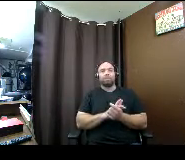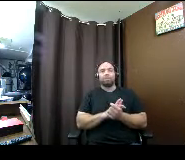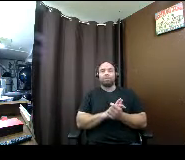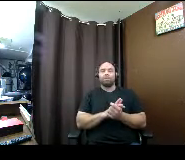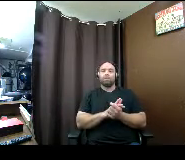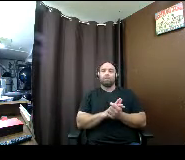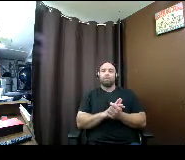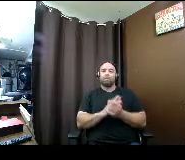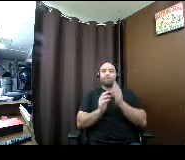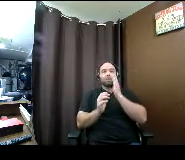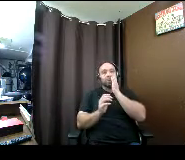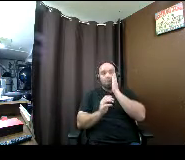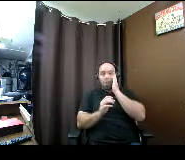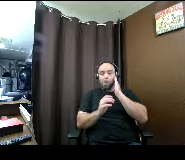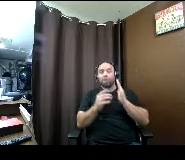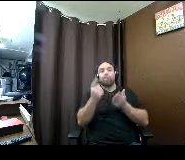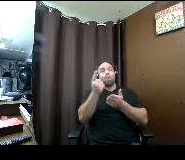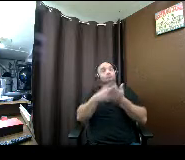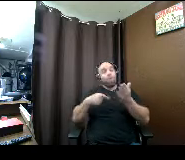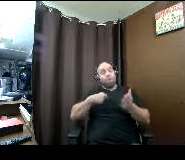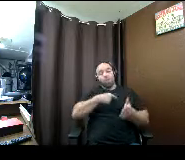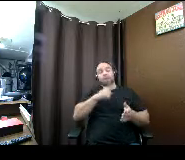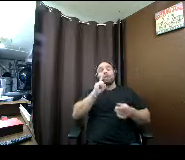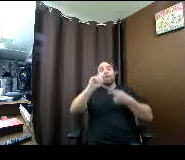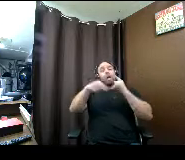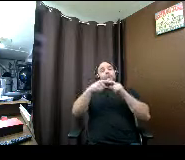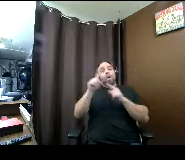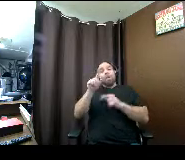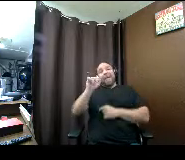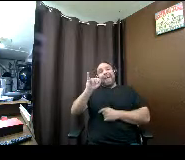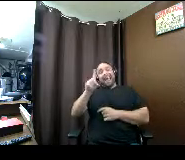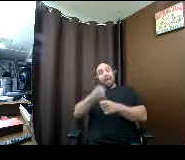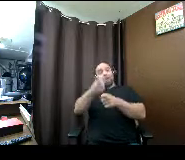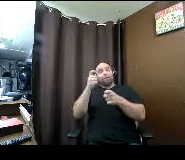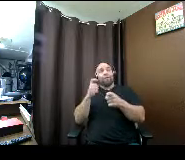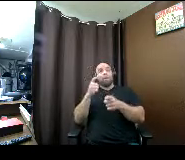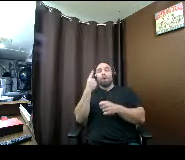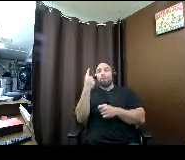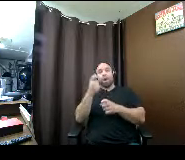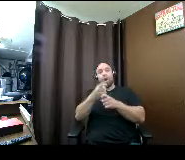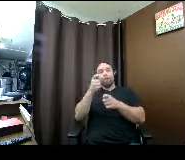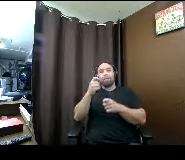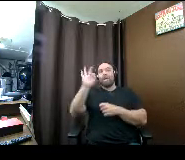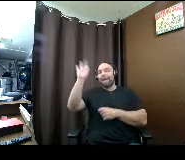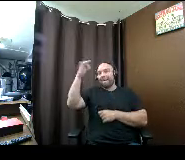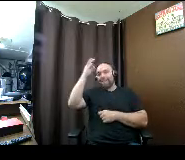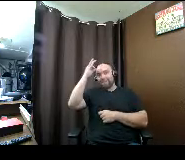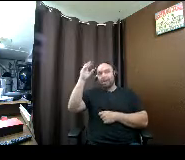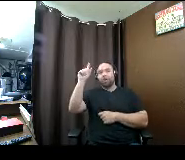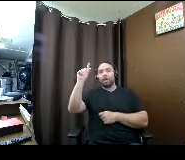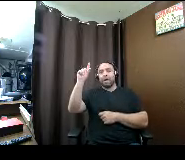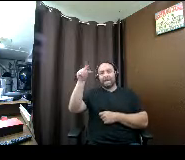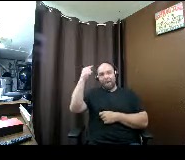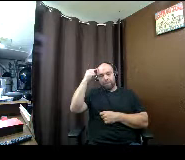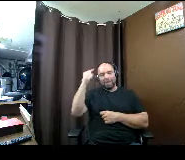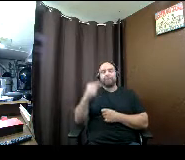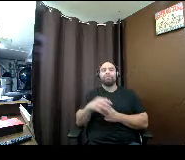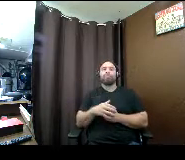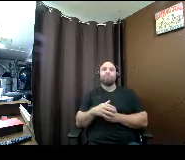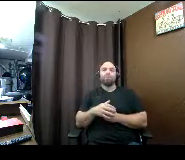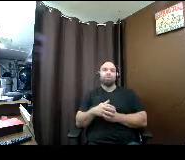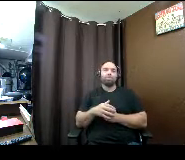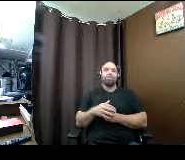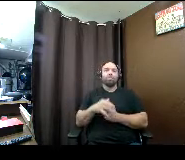so when we talked about the places where aid comes from and one of them is from federal government so the federal